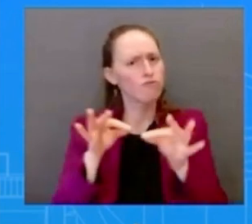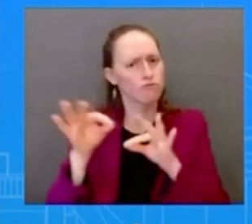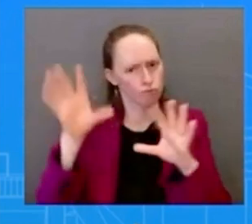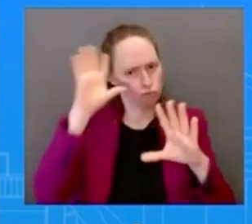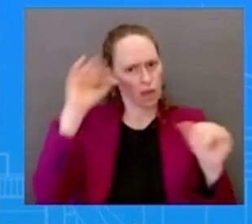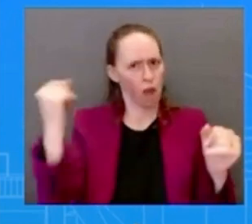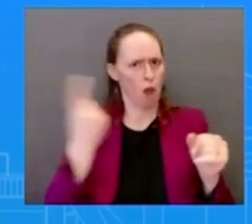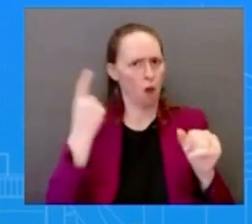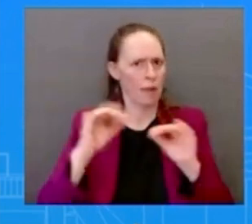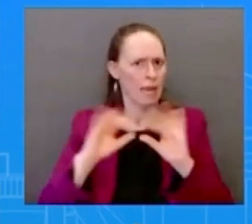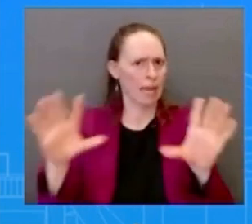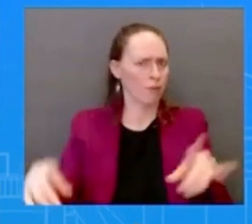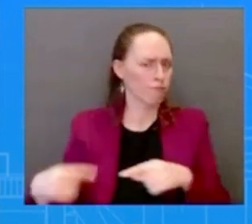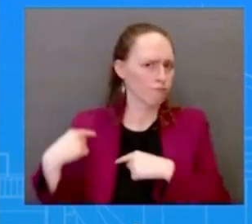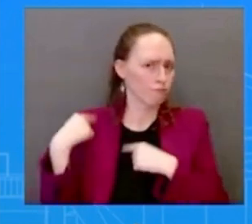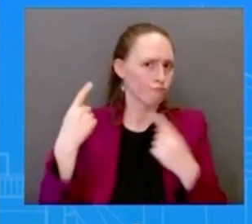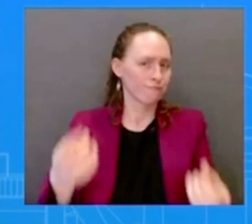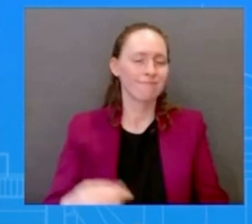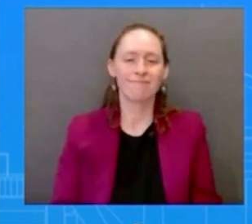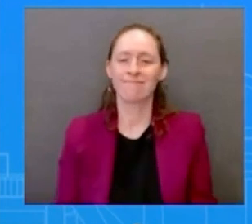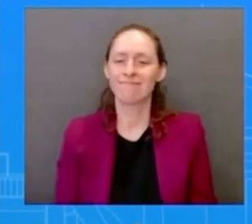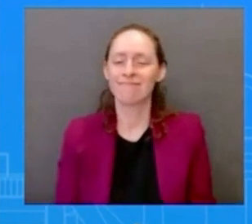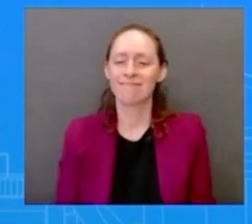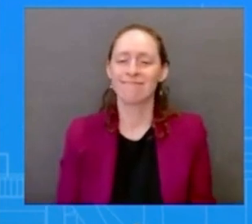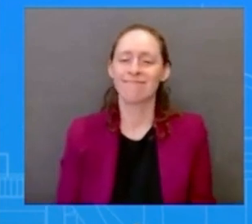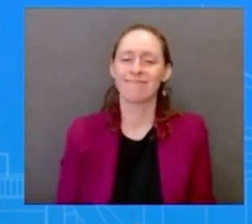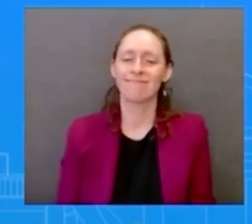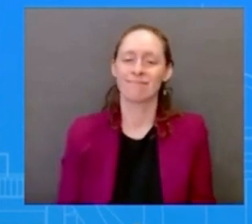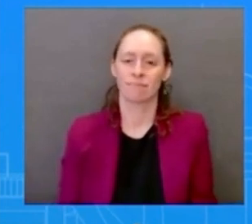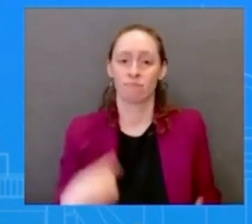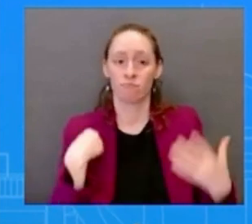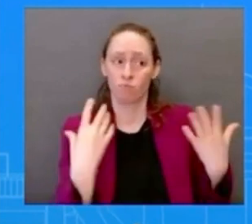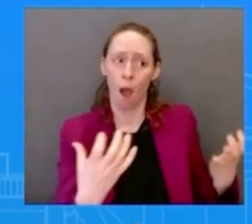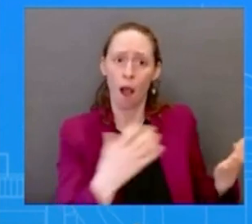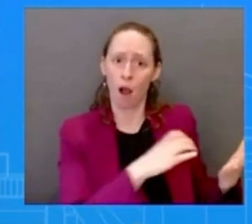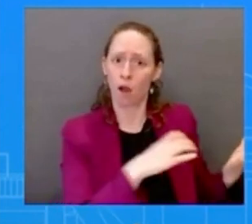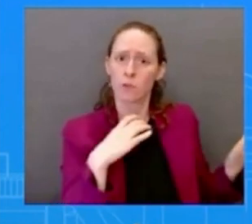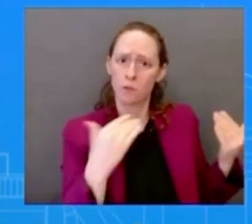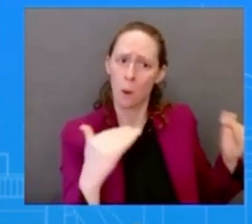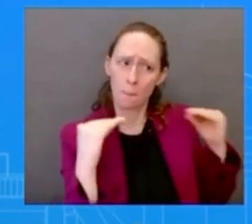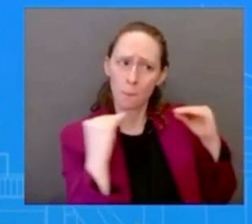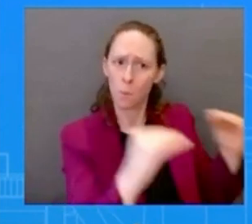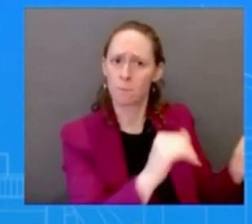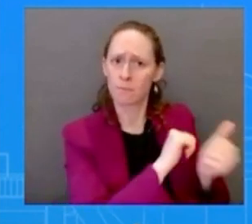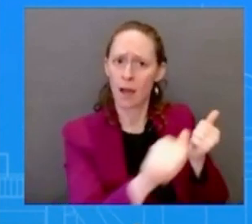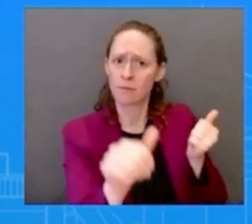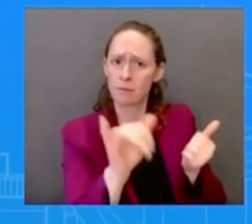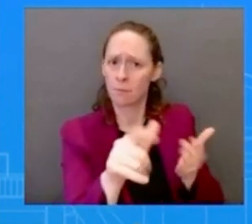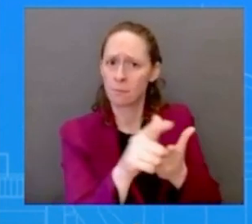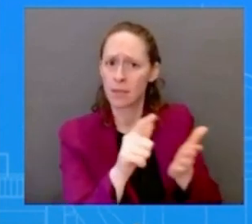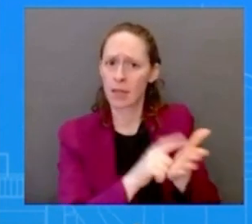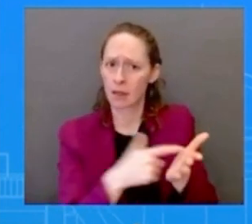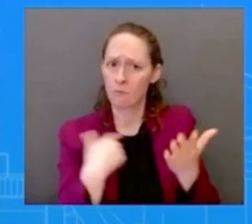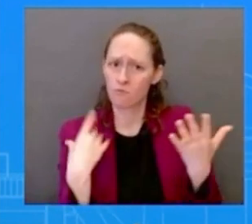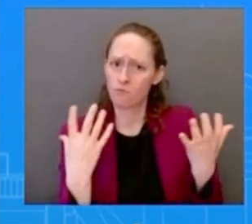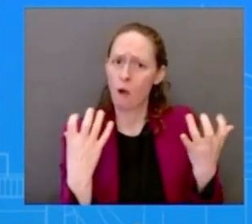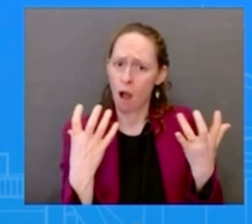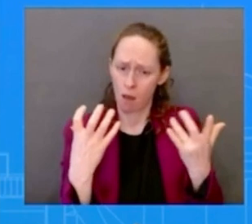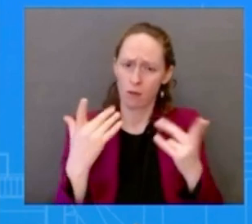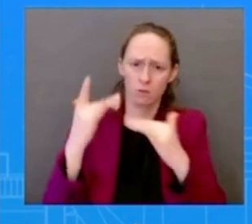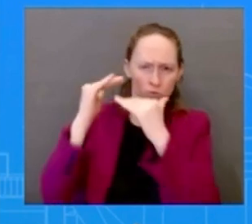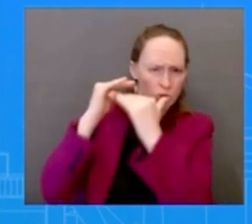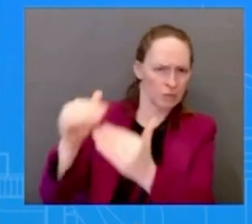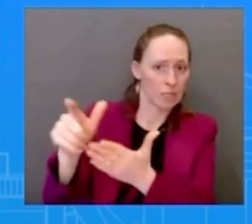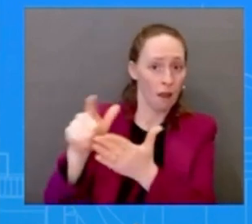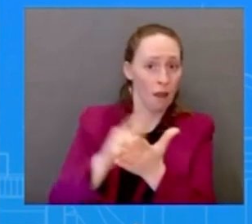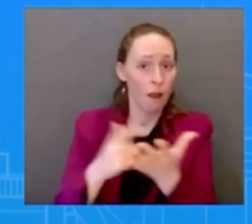we're asking congress to move forward with this bipartisan legislation the restrict act as i just mentioned and we're going to continue to do so and just one more on this you